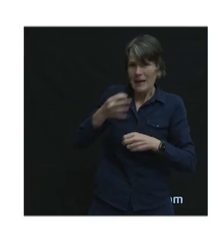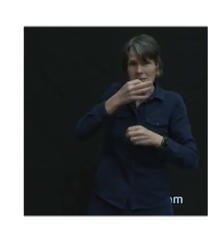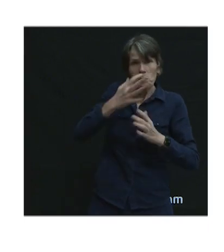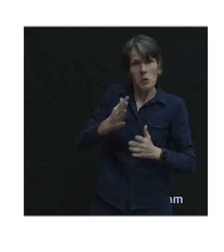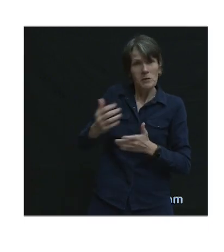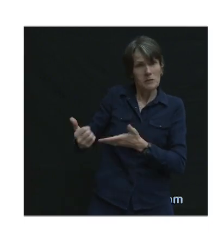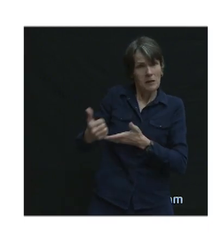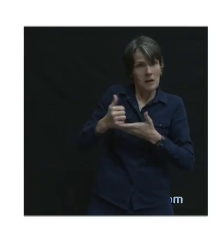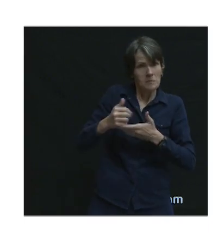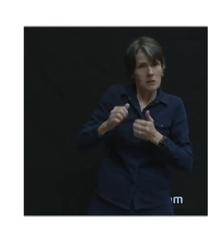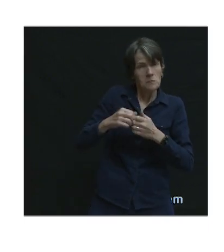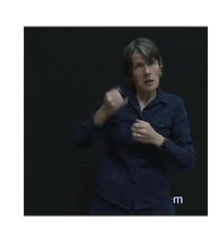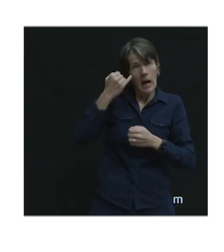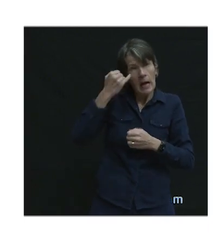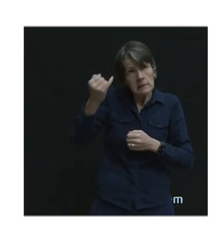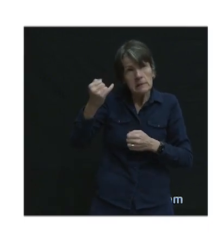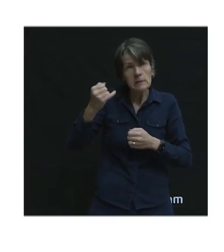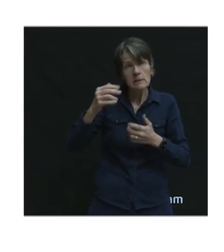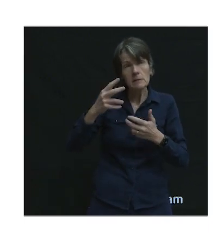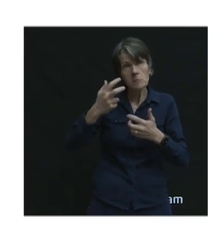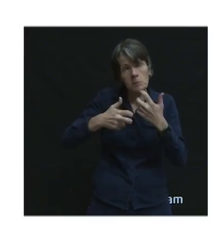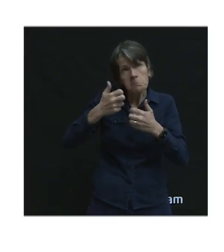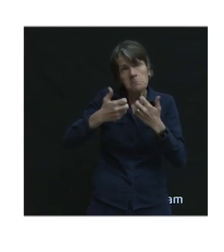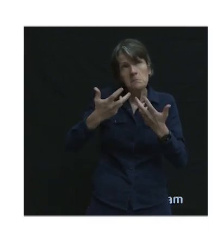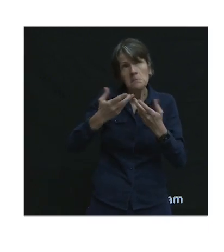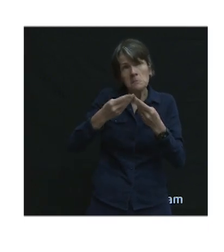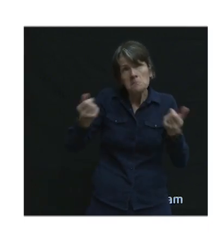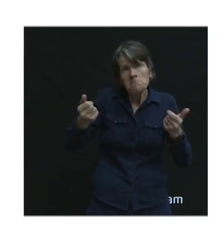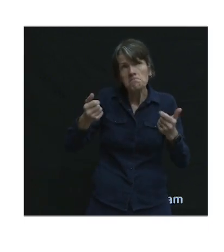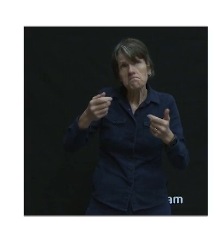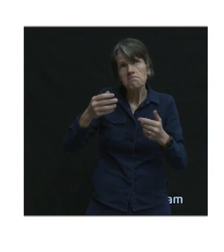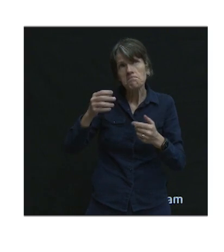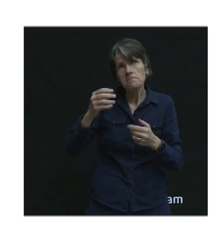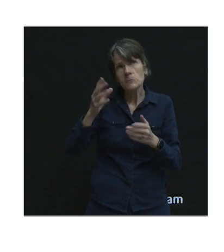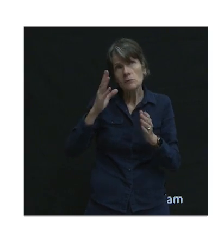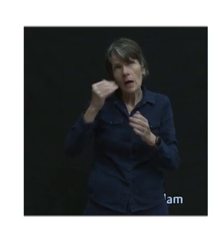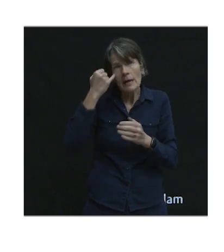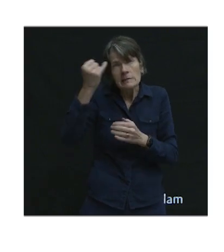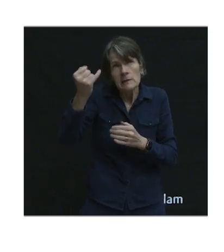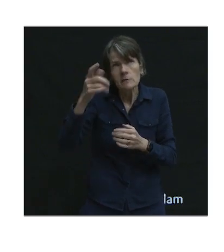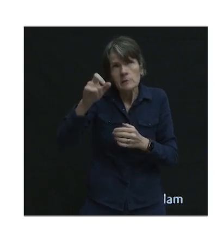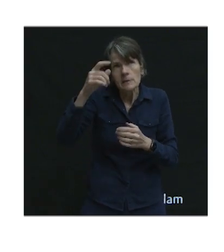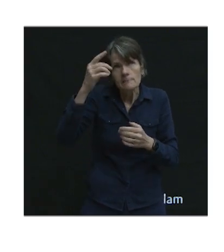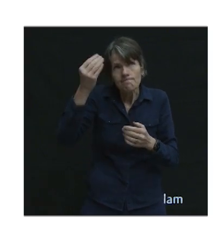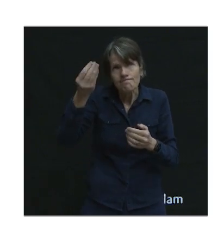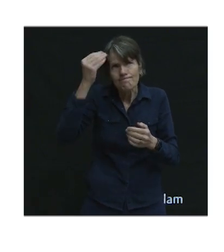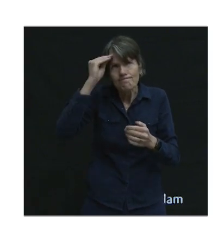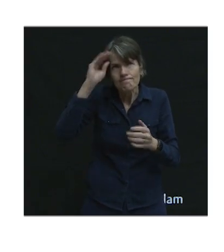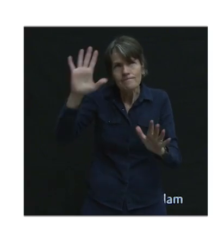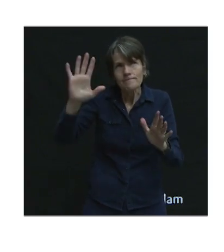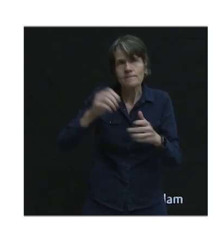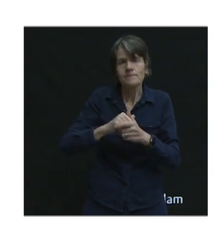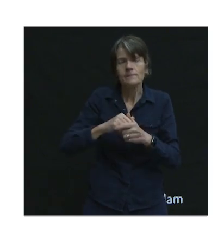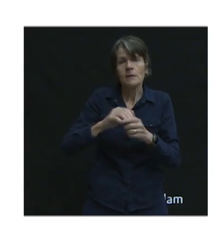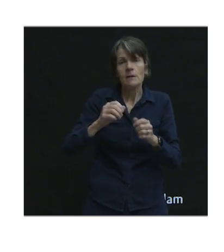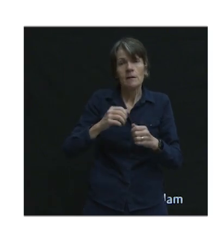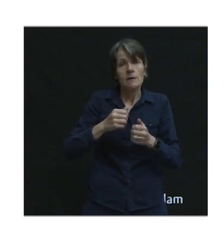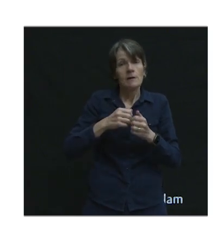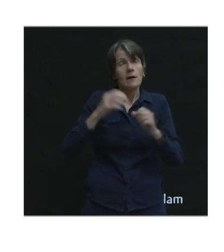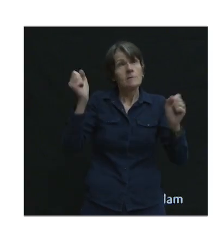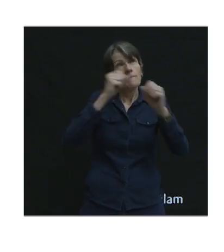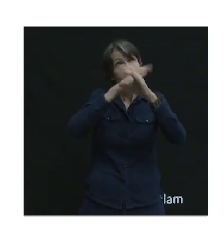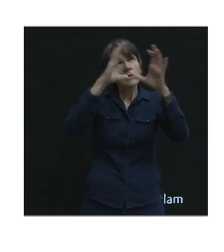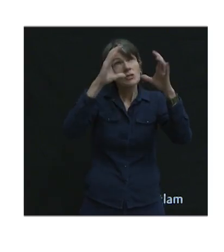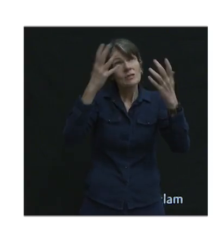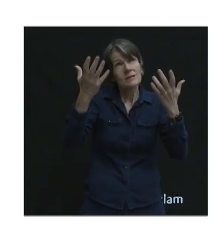seed some thoughts on the possible solutions, strategies, things that we're going to need to be aware of. Again, following this visioning phase, getting your